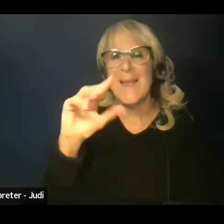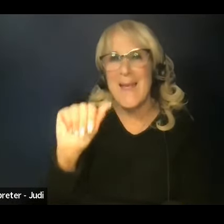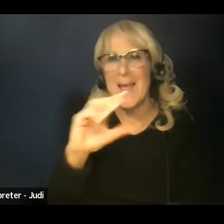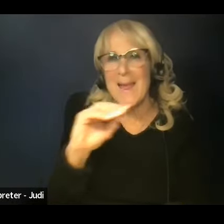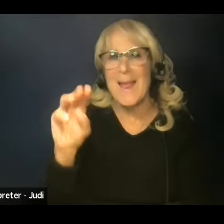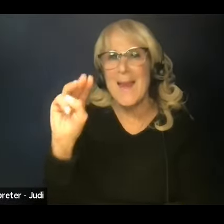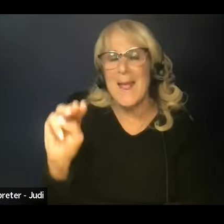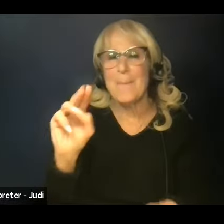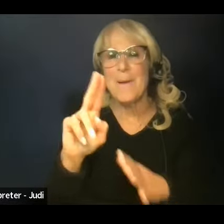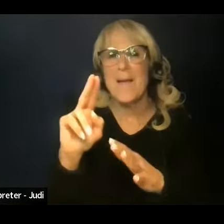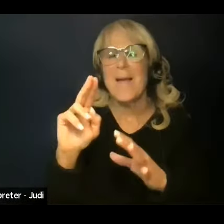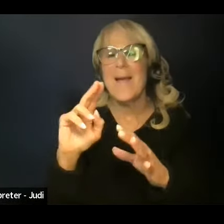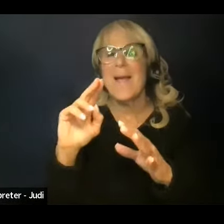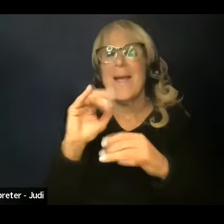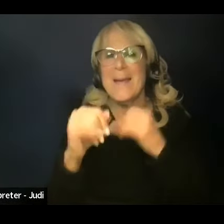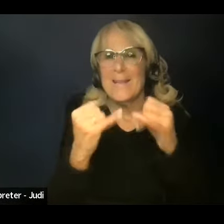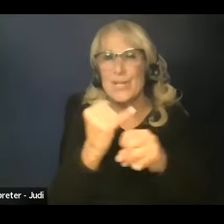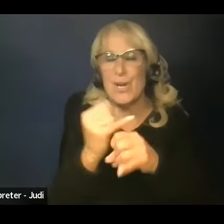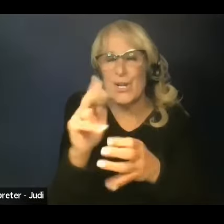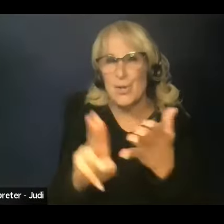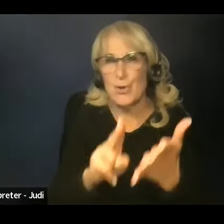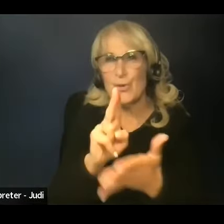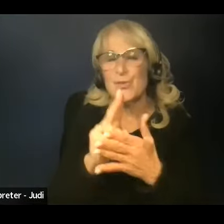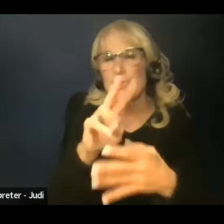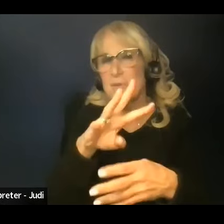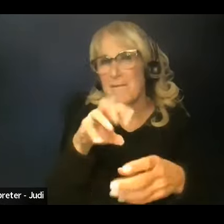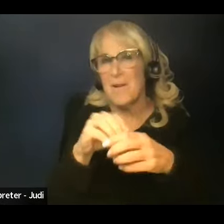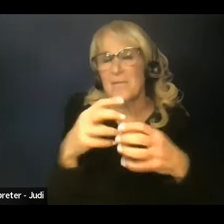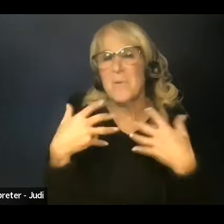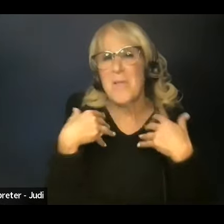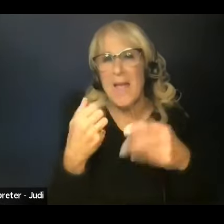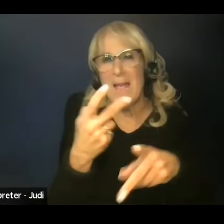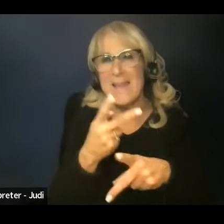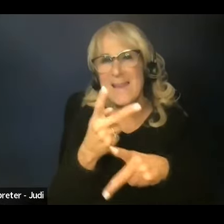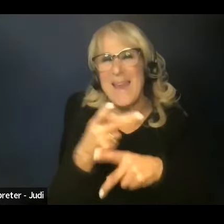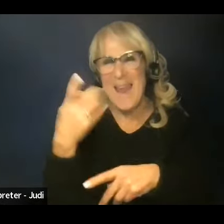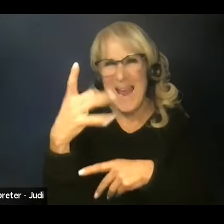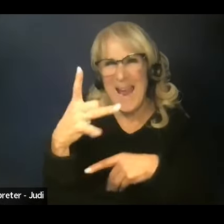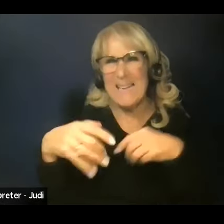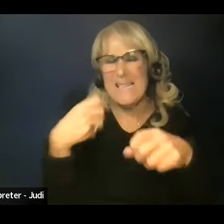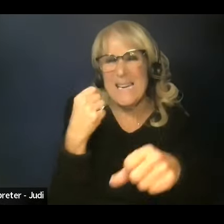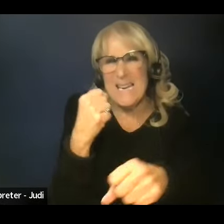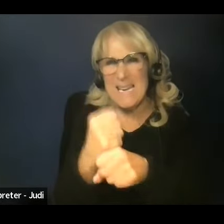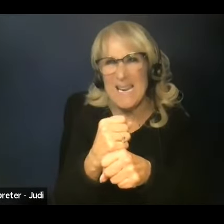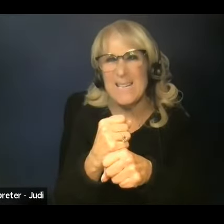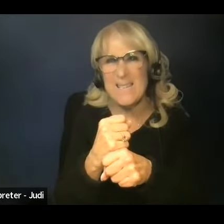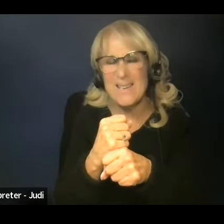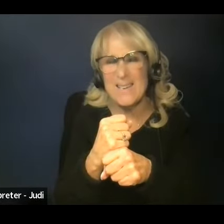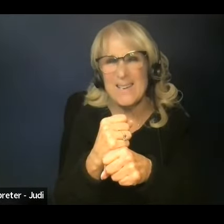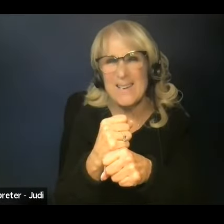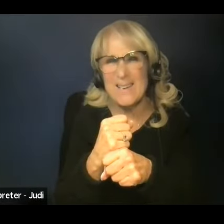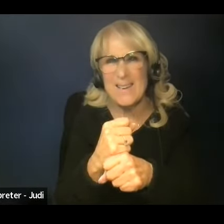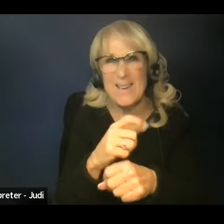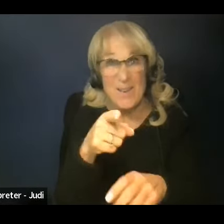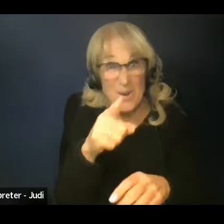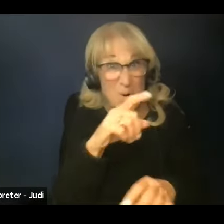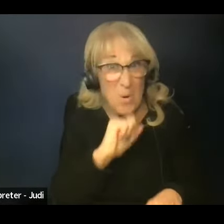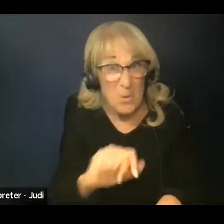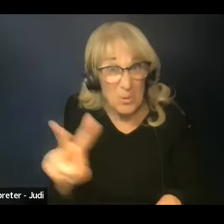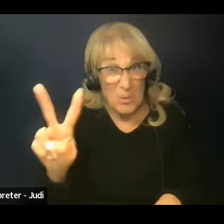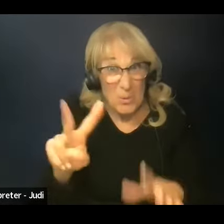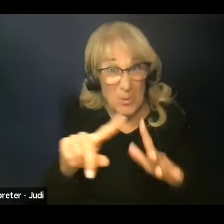University. Ms. Vila has been part of the healthcare industry for 18 years. Were you two when you started?